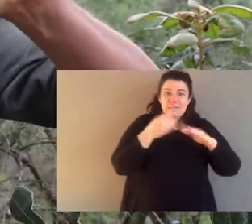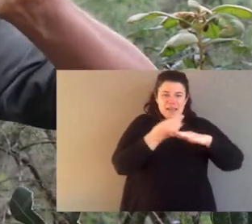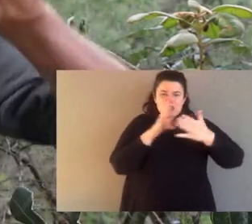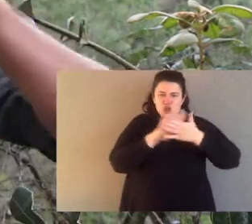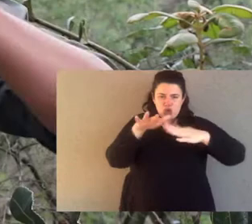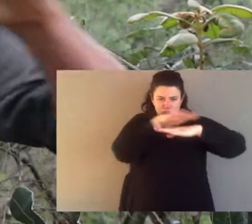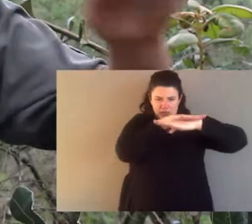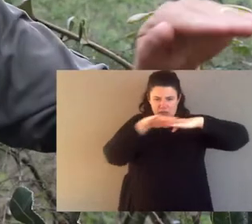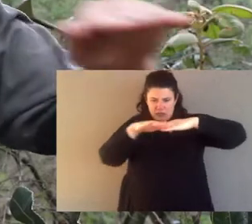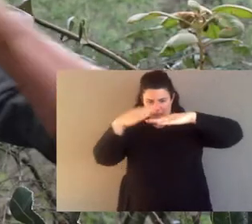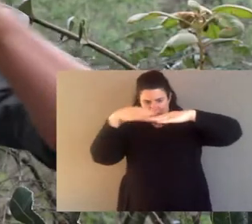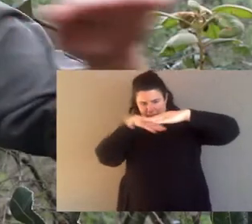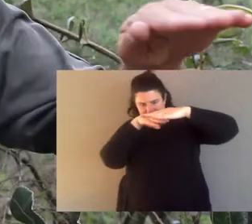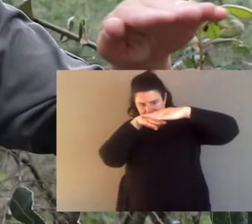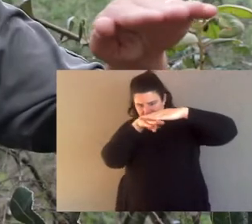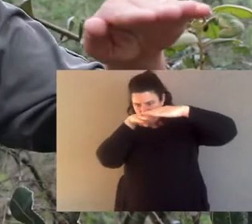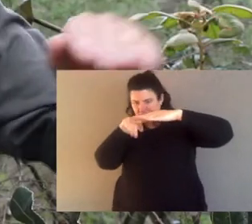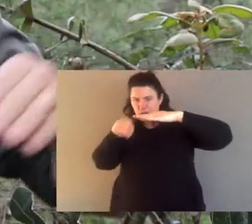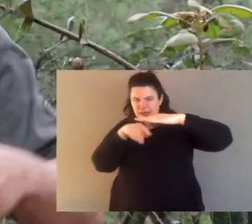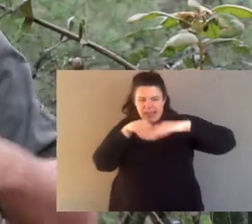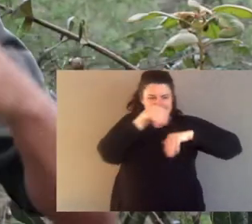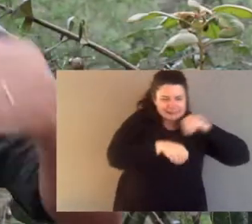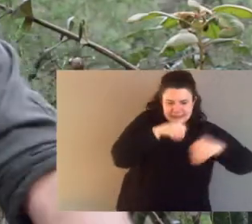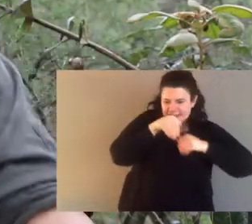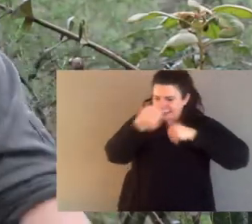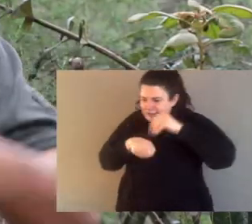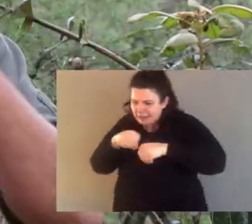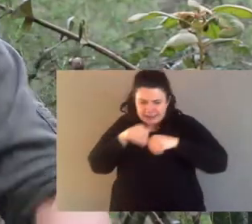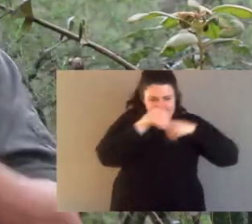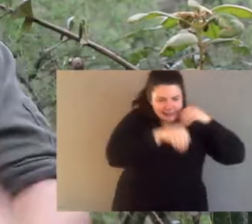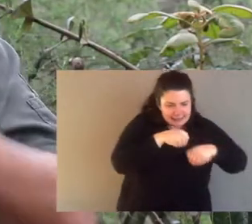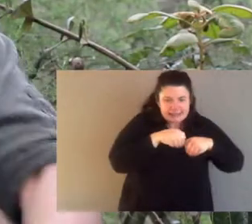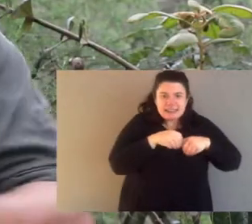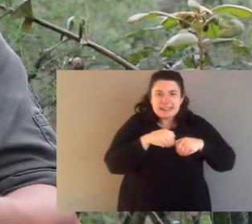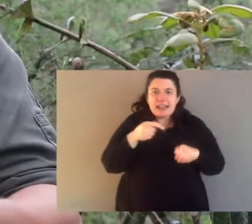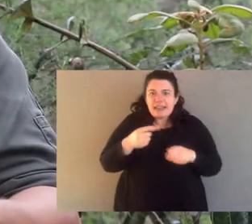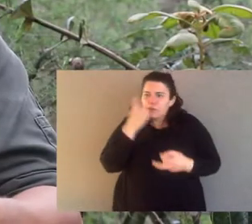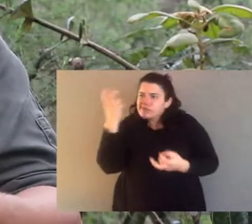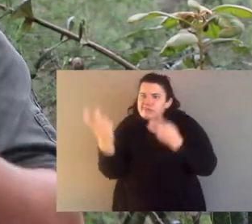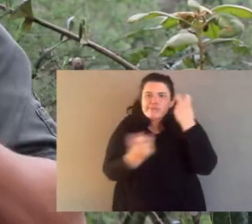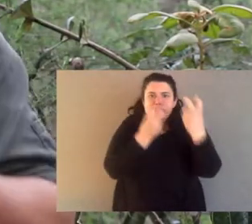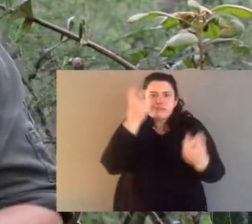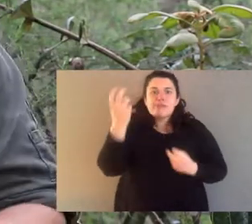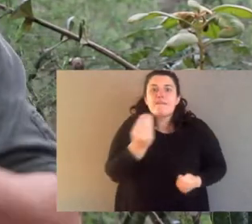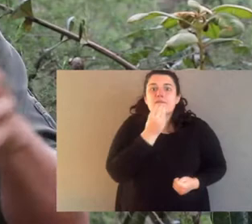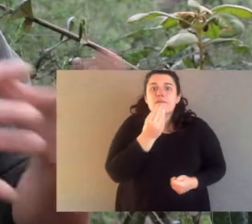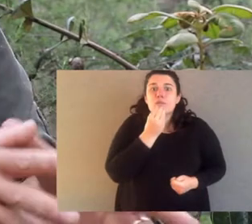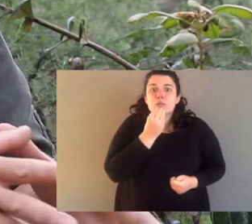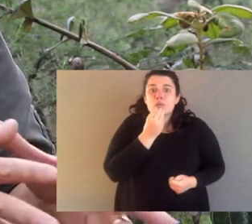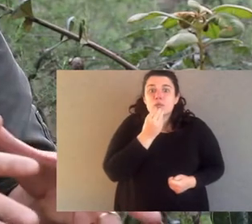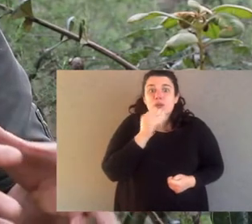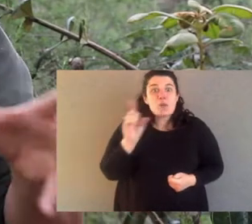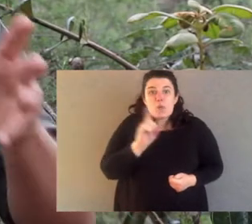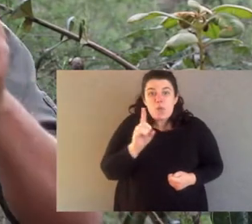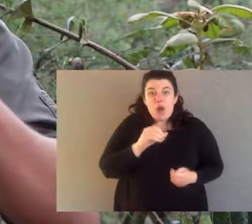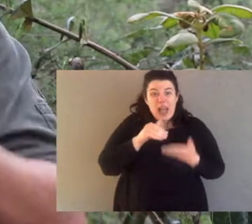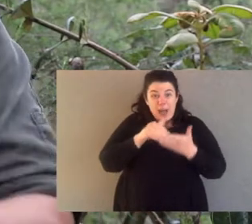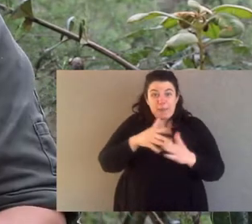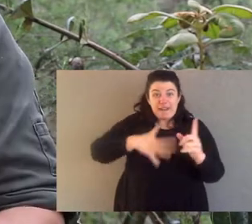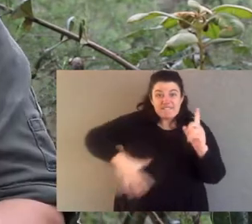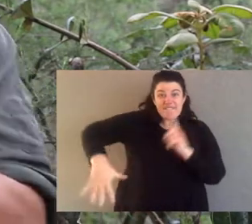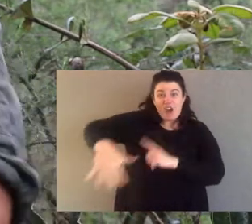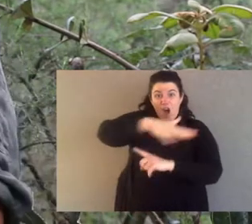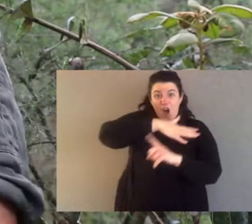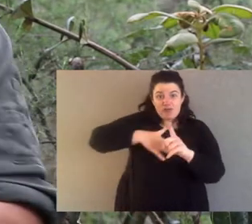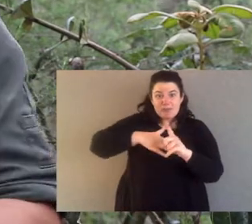live under the surface of the earth. So they constantly dig and dig and dig. Now, while they're finding those foods, the